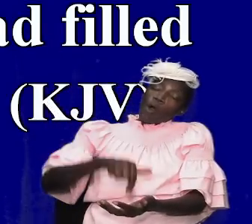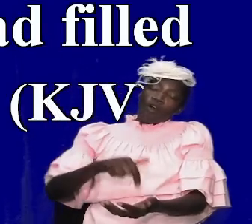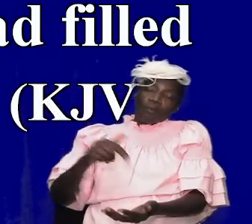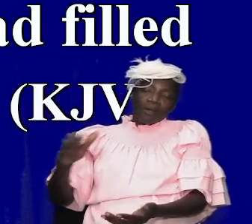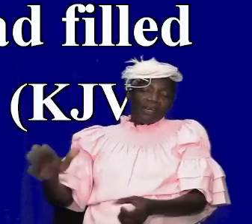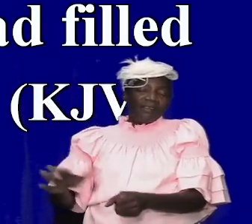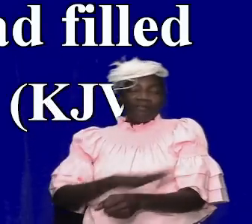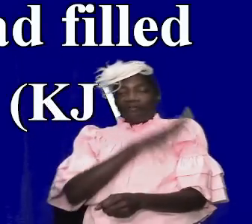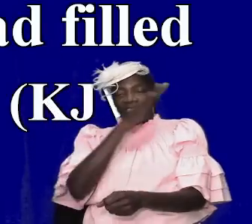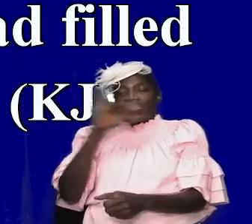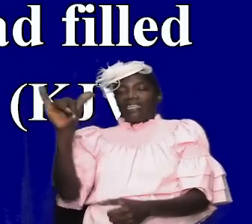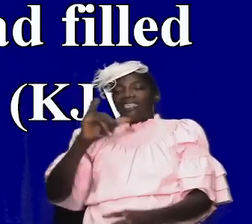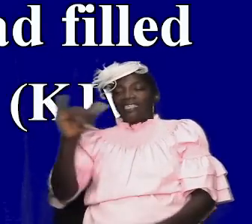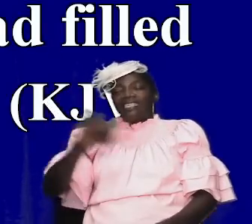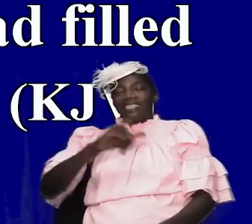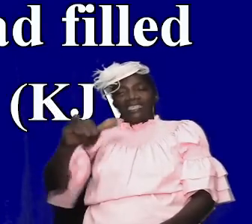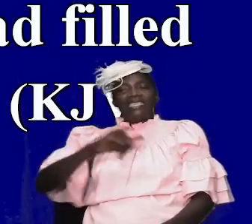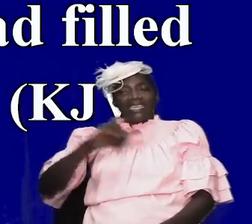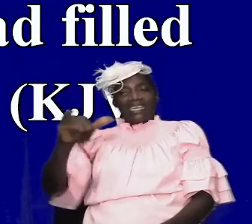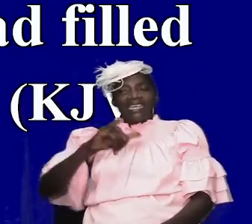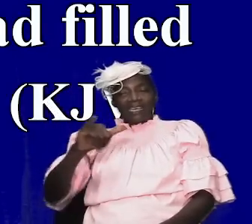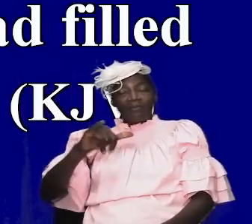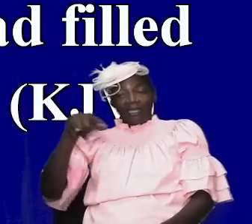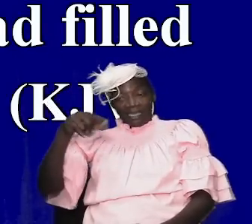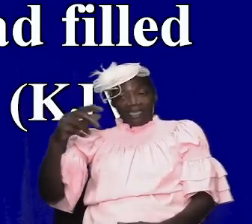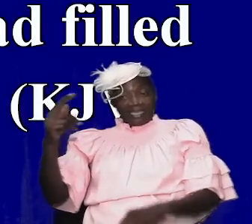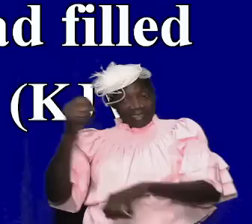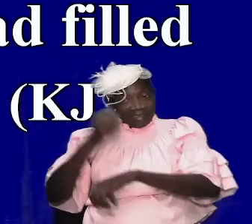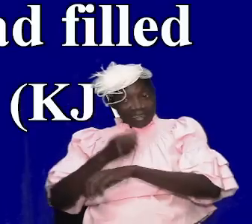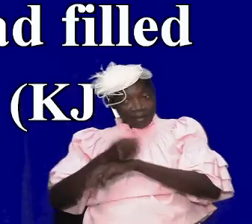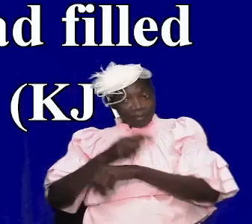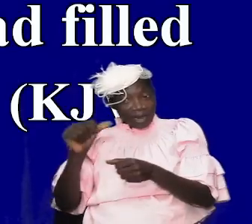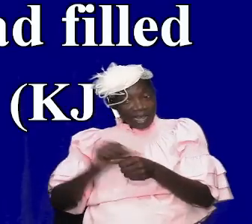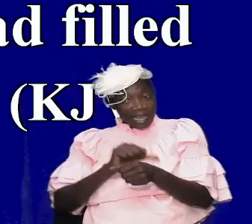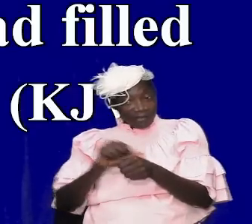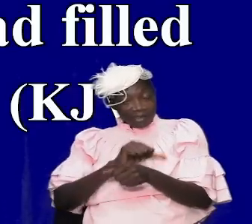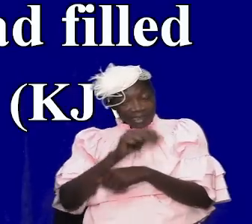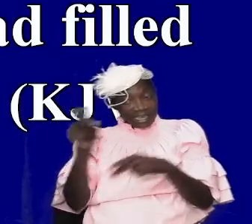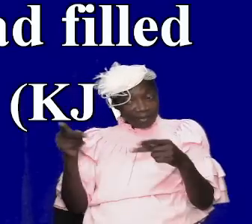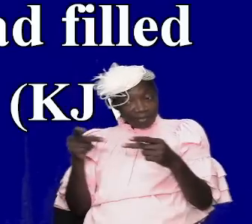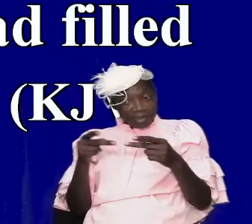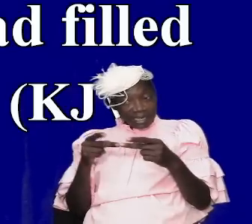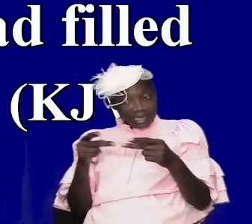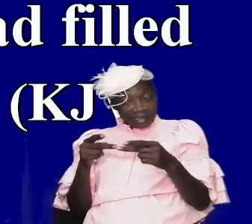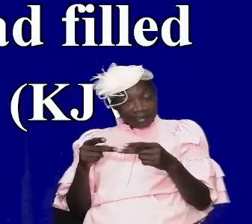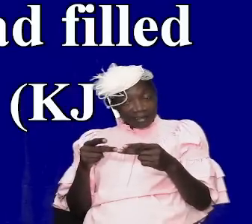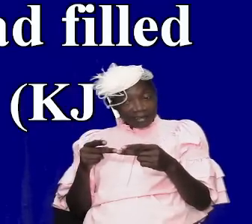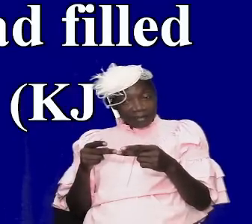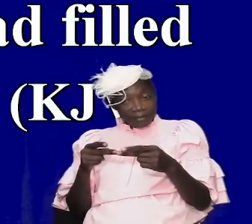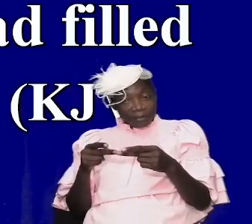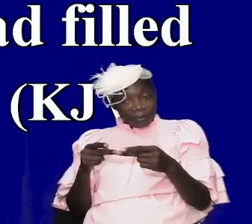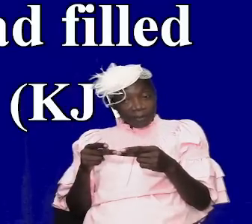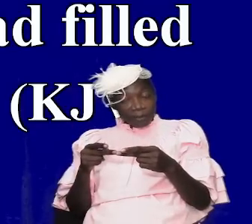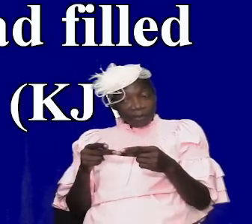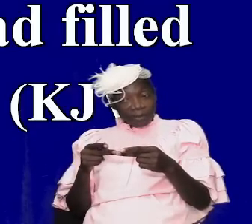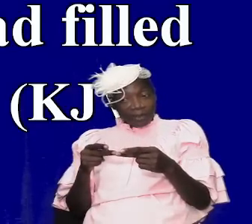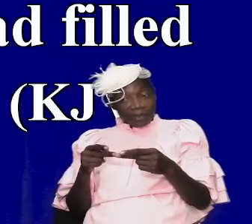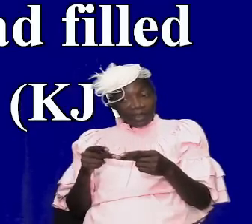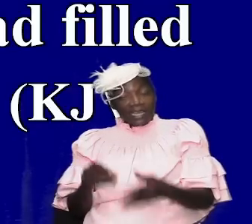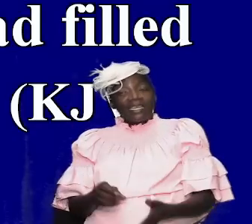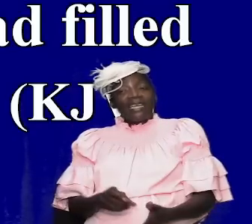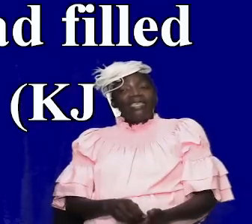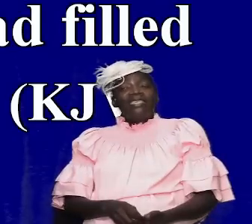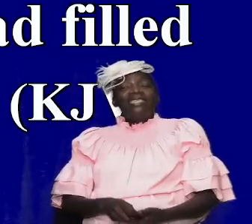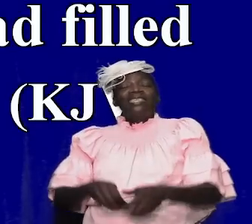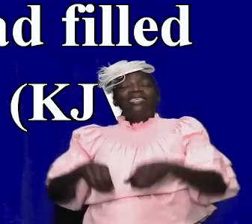similarly now this other temple was made everything in place the consecration now they are dedicating